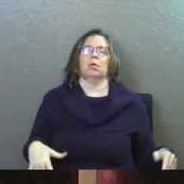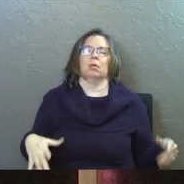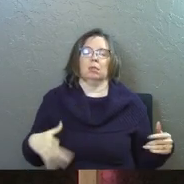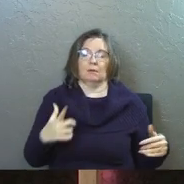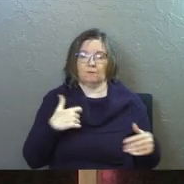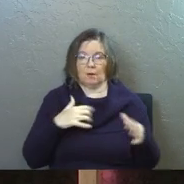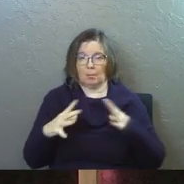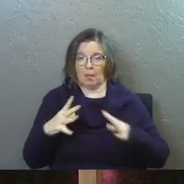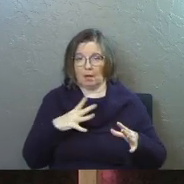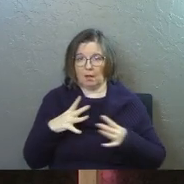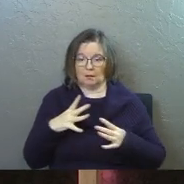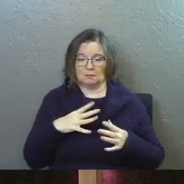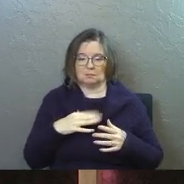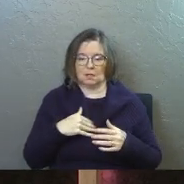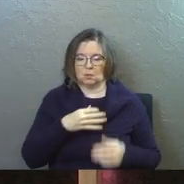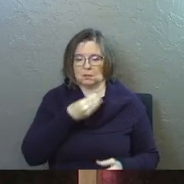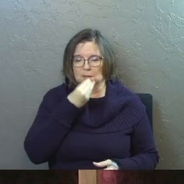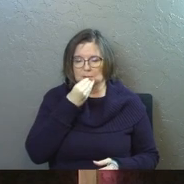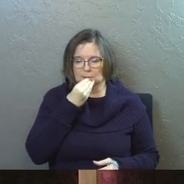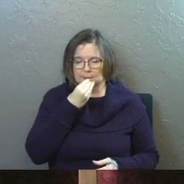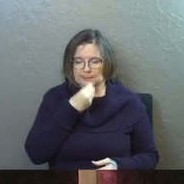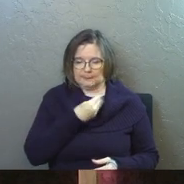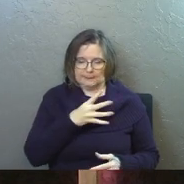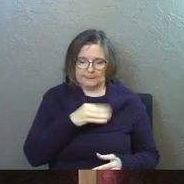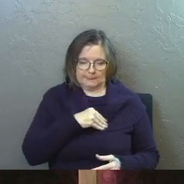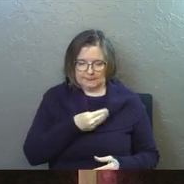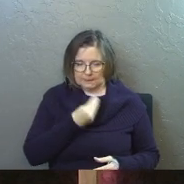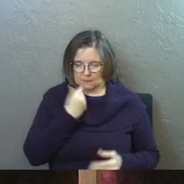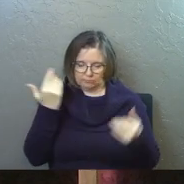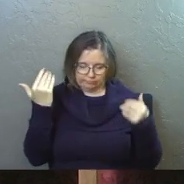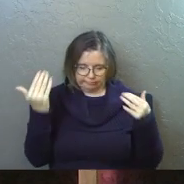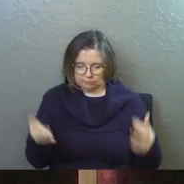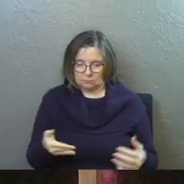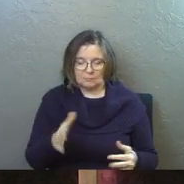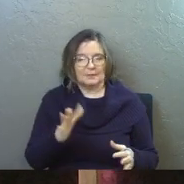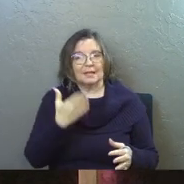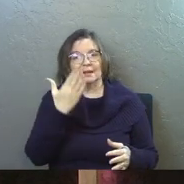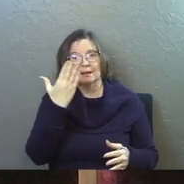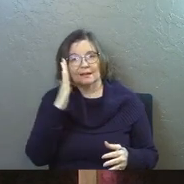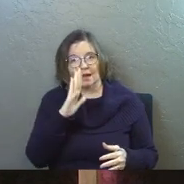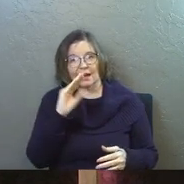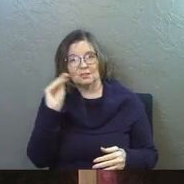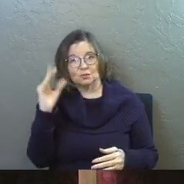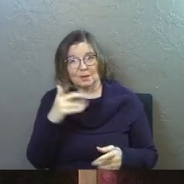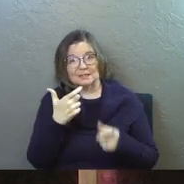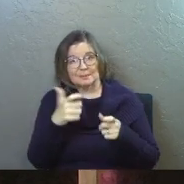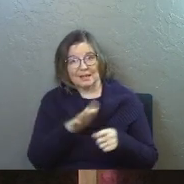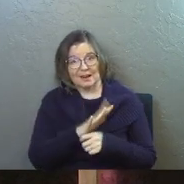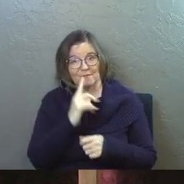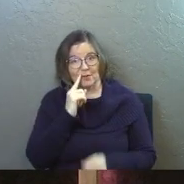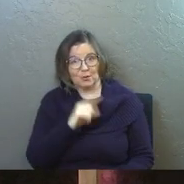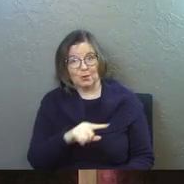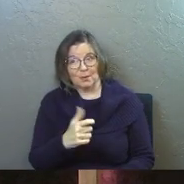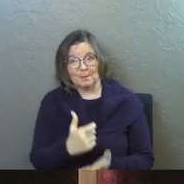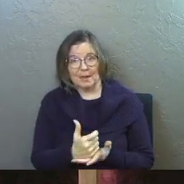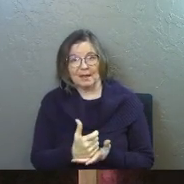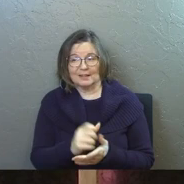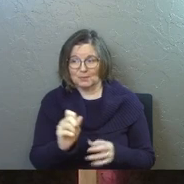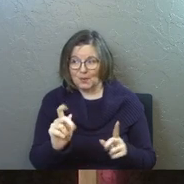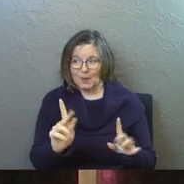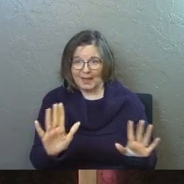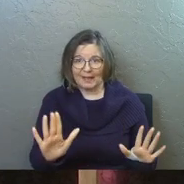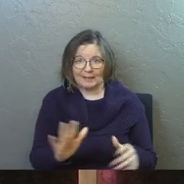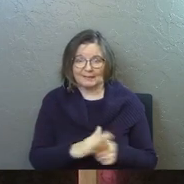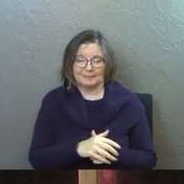and you're just going to take the elements and get through it, God's grace is big enough for you. Amen. It's